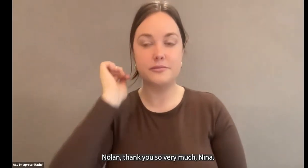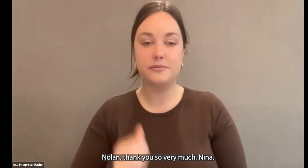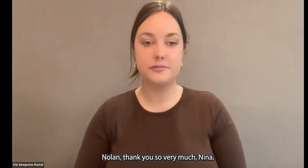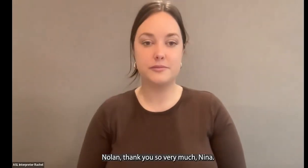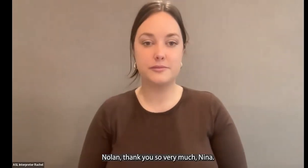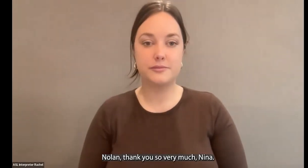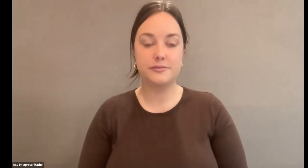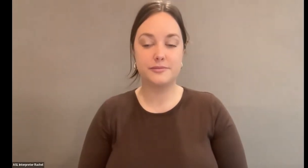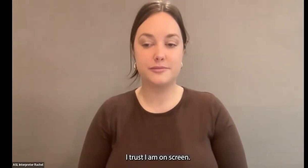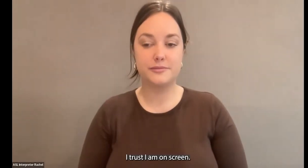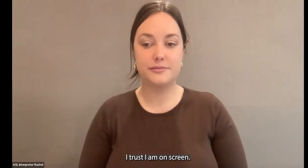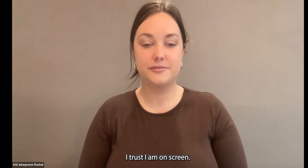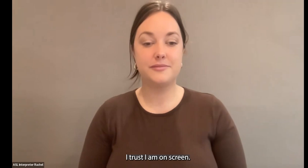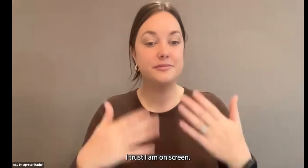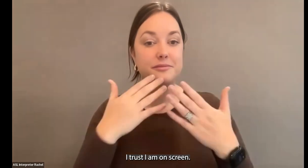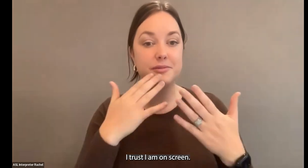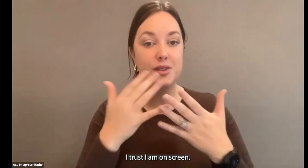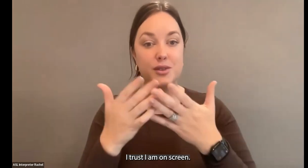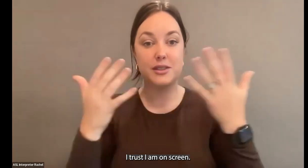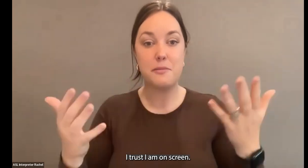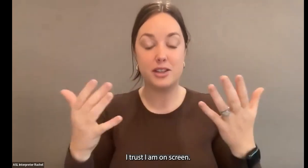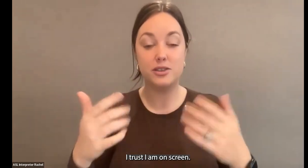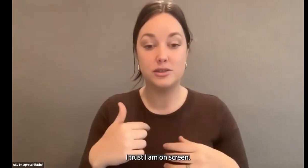Thank you so very much, Anita. I trust I'm on screen.